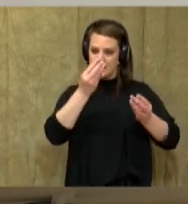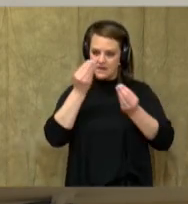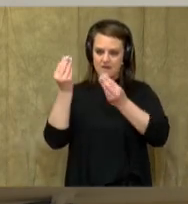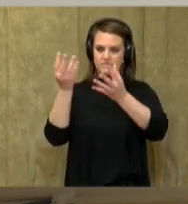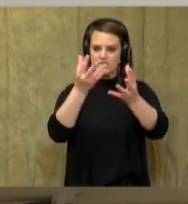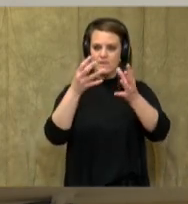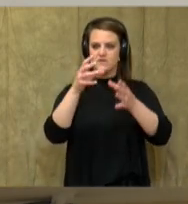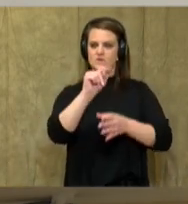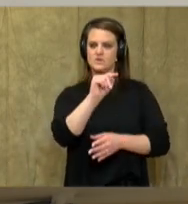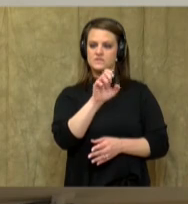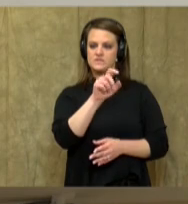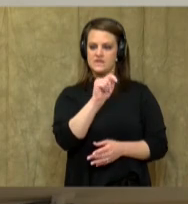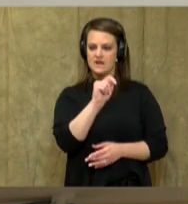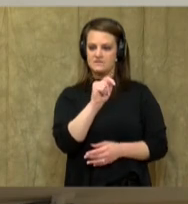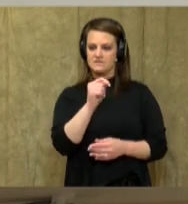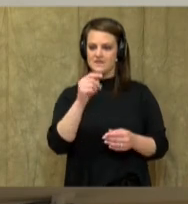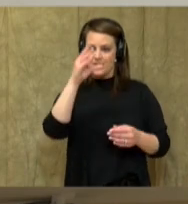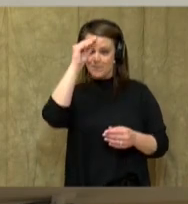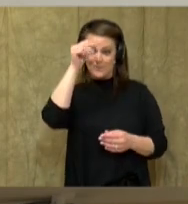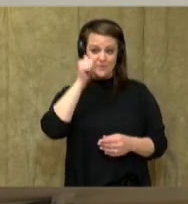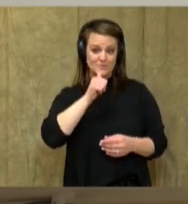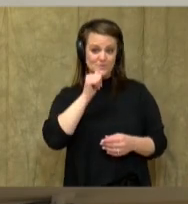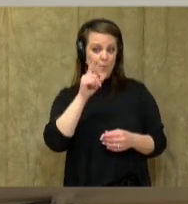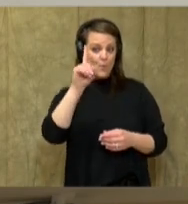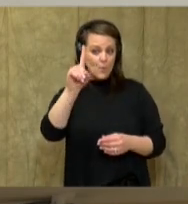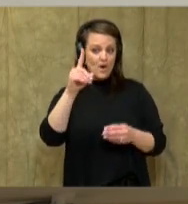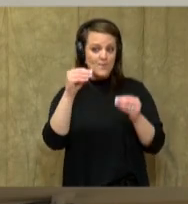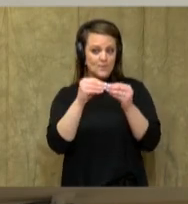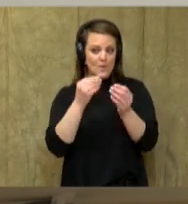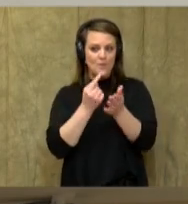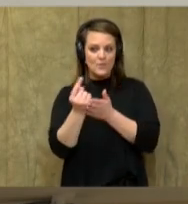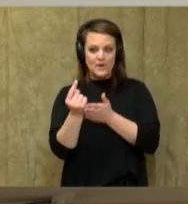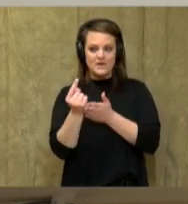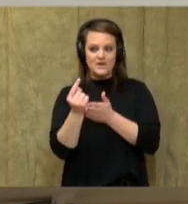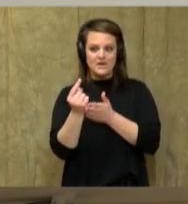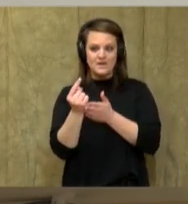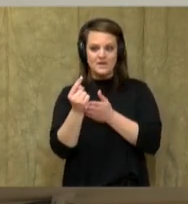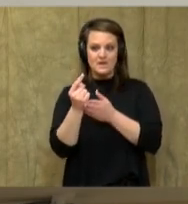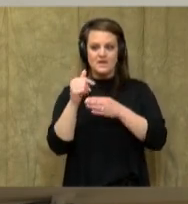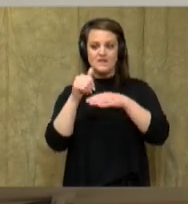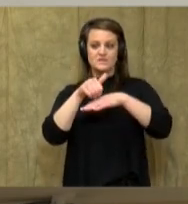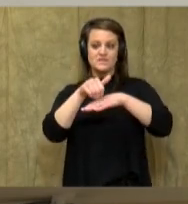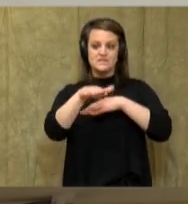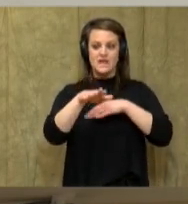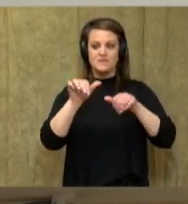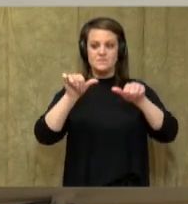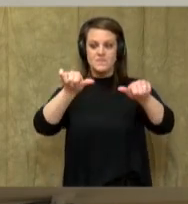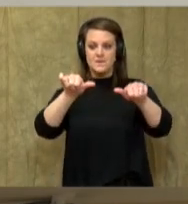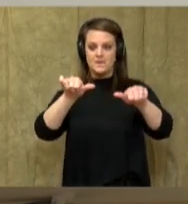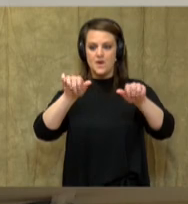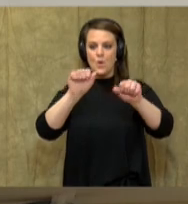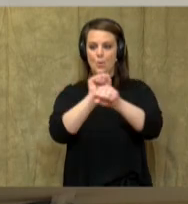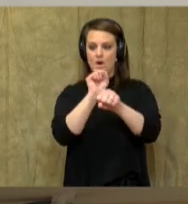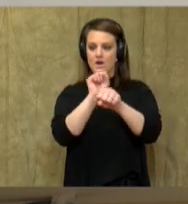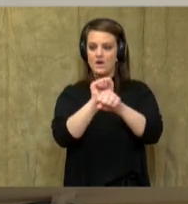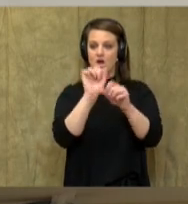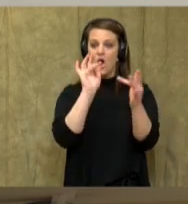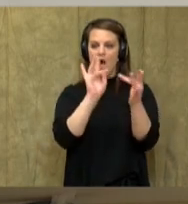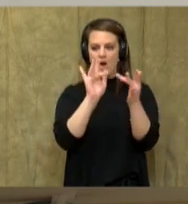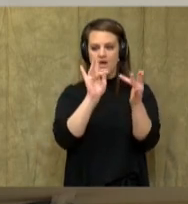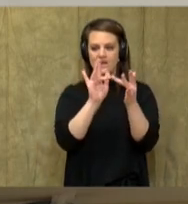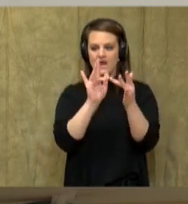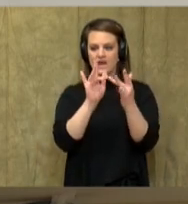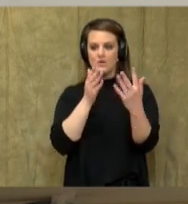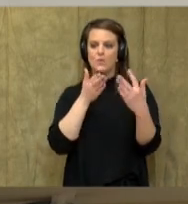text. Boys and girls, you have one more week in order to submit all of your work, whether it's online or